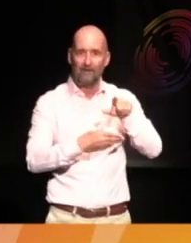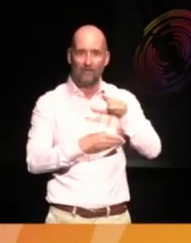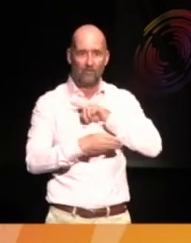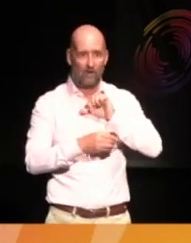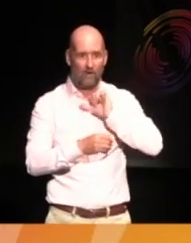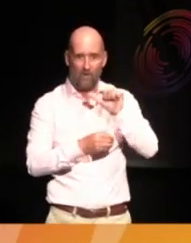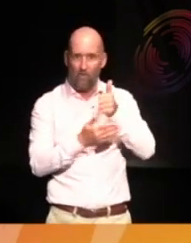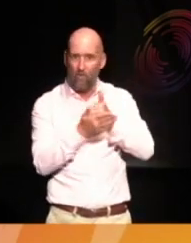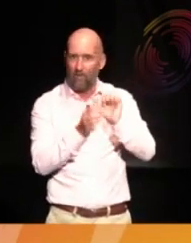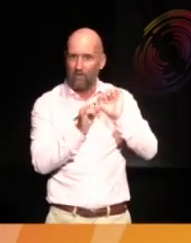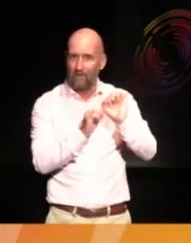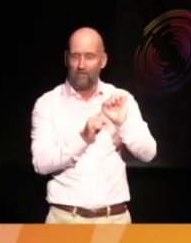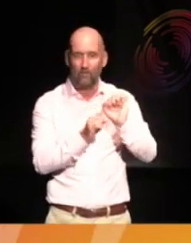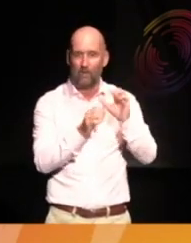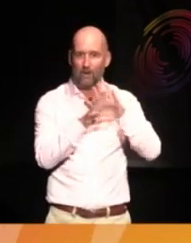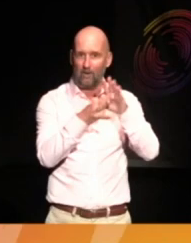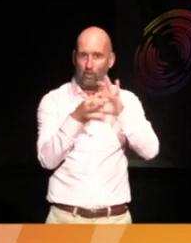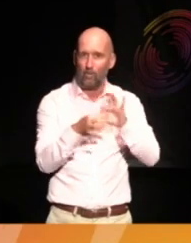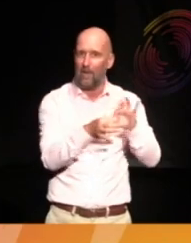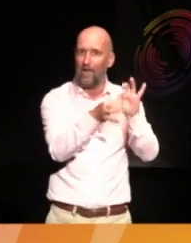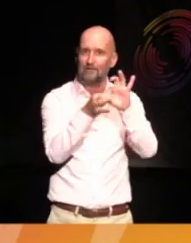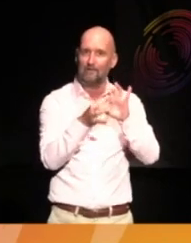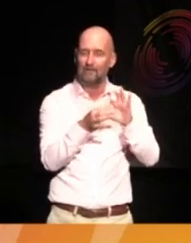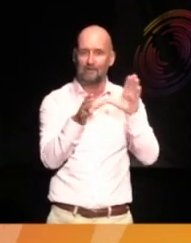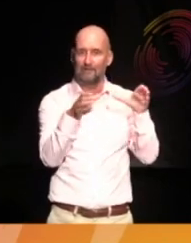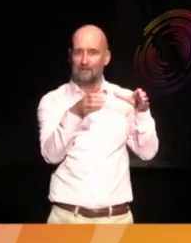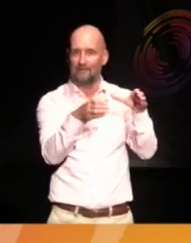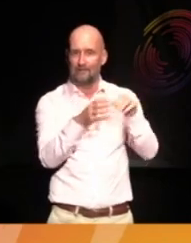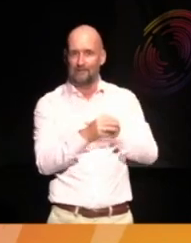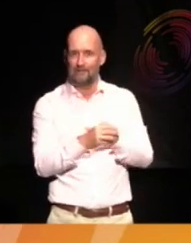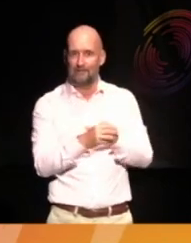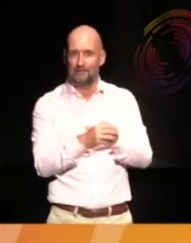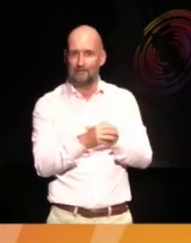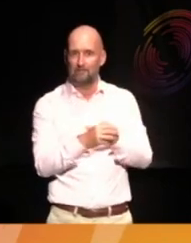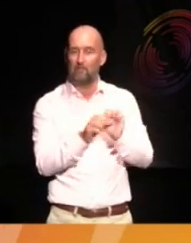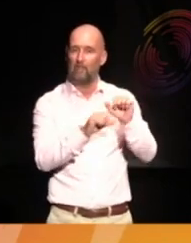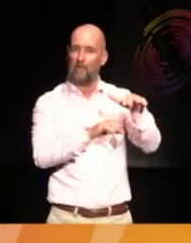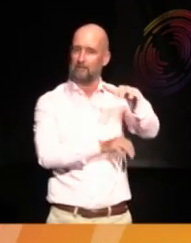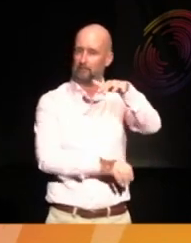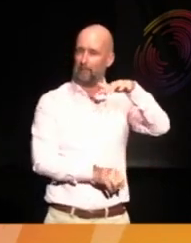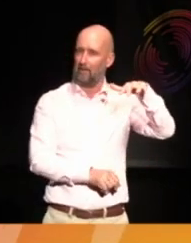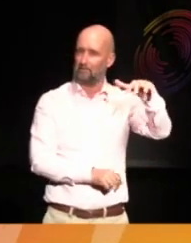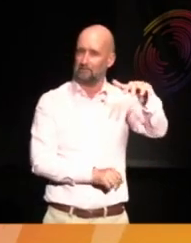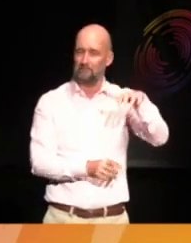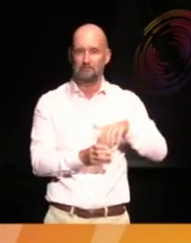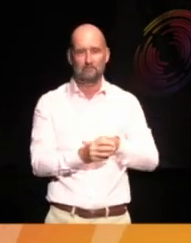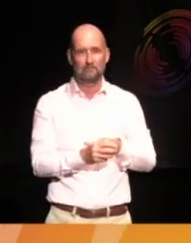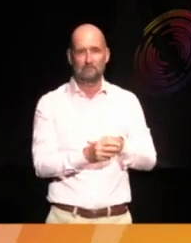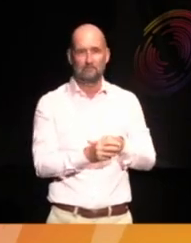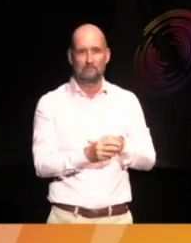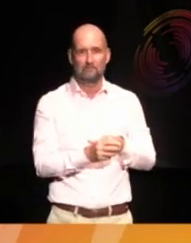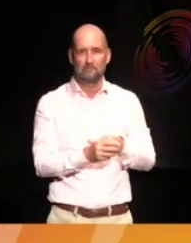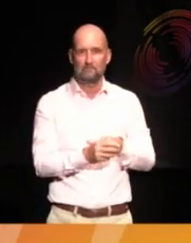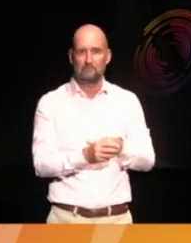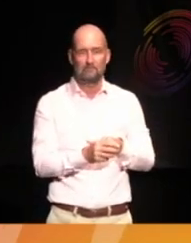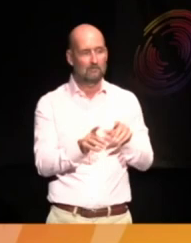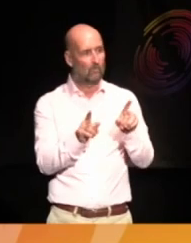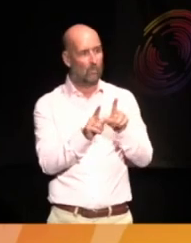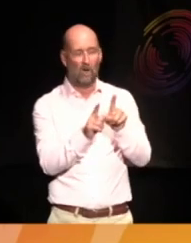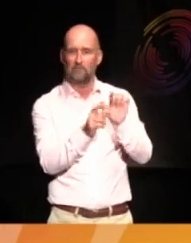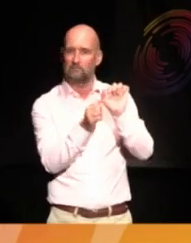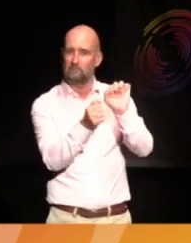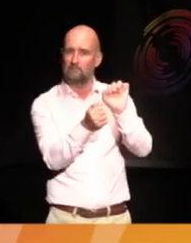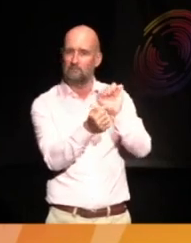there when they were collected and placed in the dioramas and in the glass cases. They were collected violently and imprisoned for almost